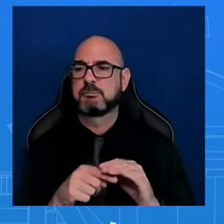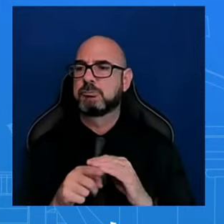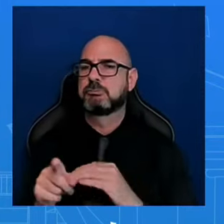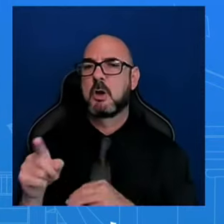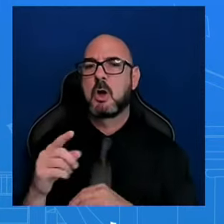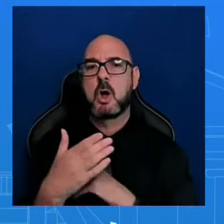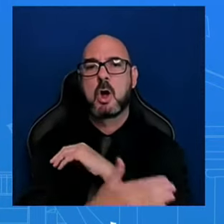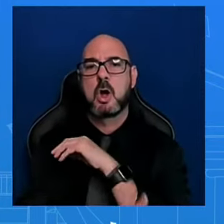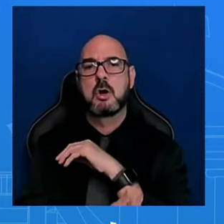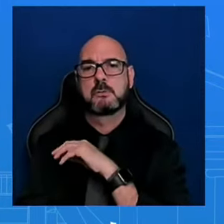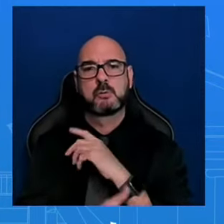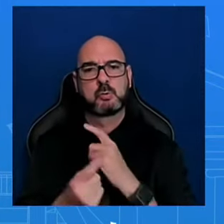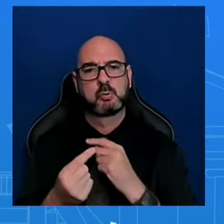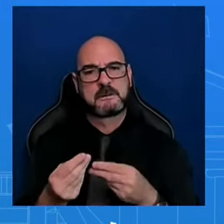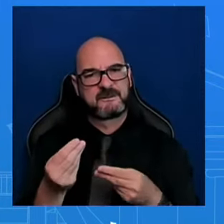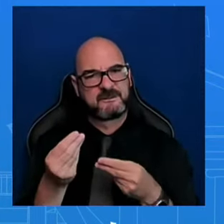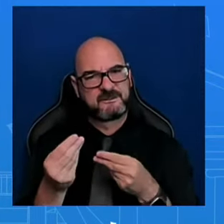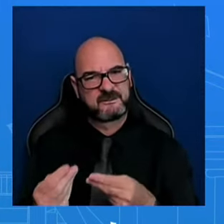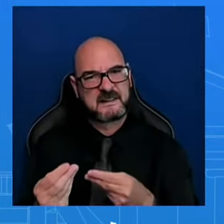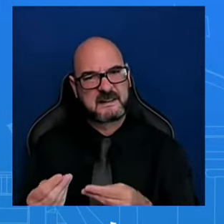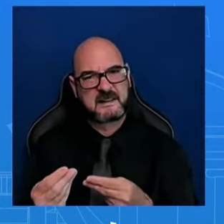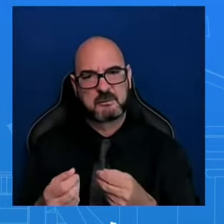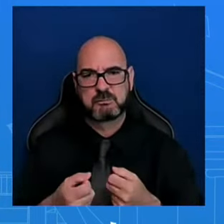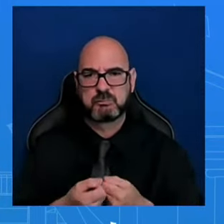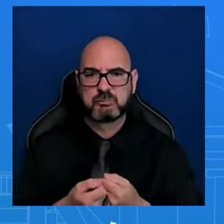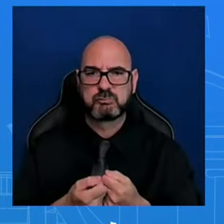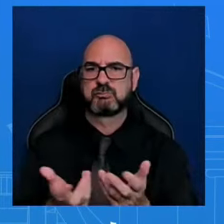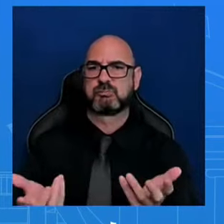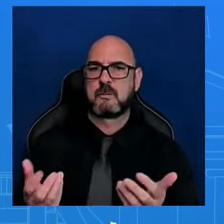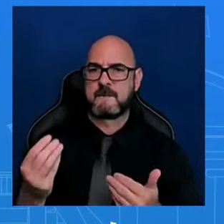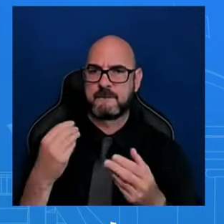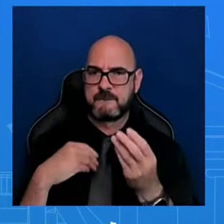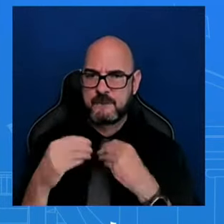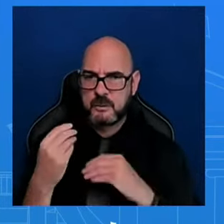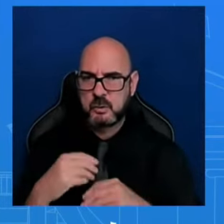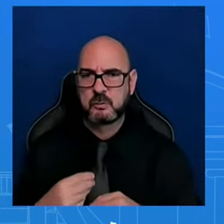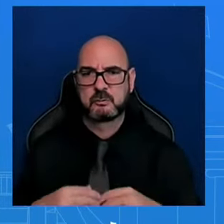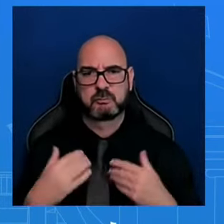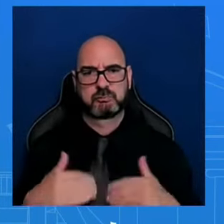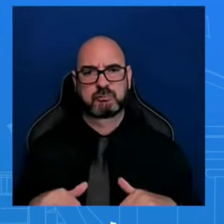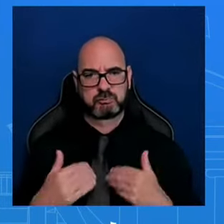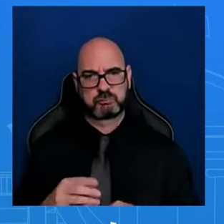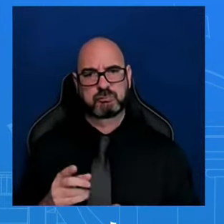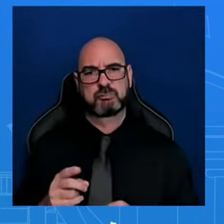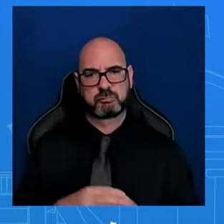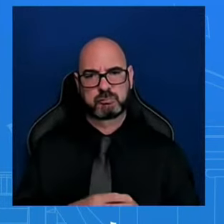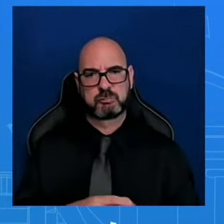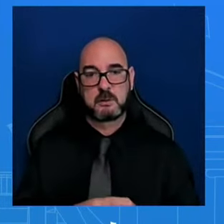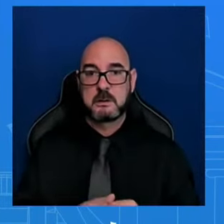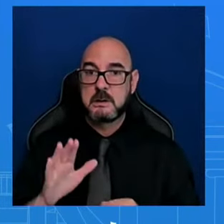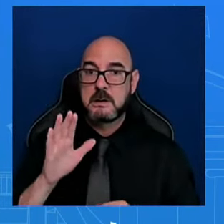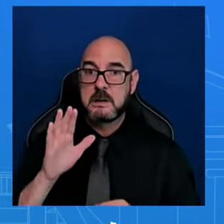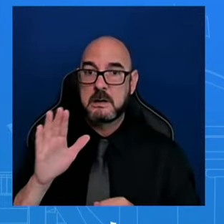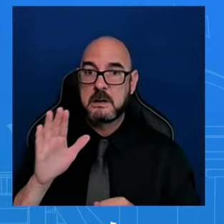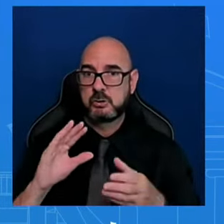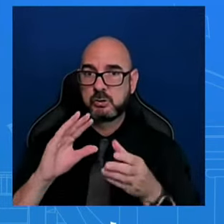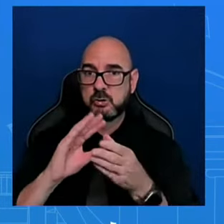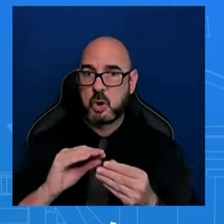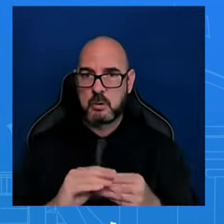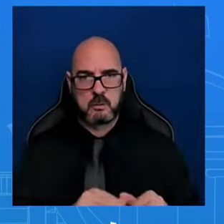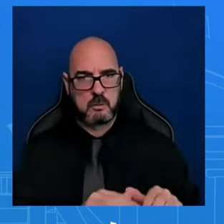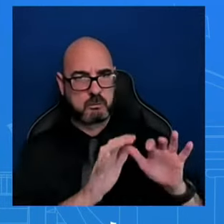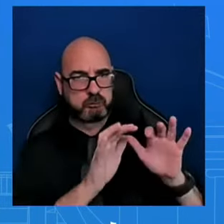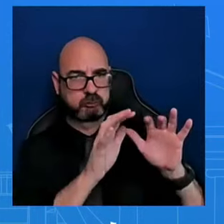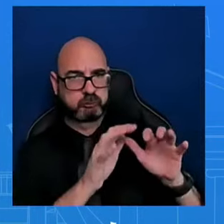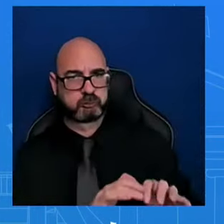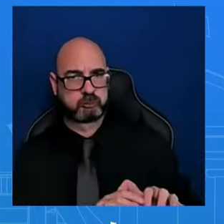assistance that he provides. We have said the op-ed that he wrote is incredibly powerful. And he, you know,